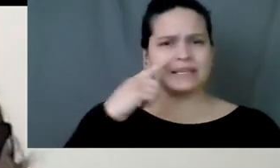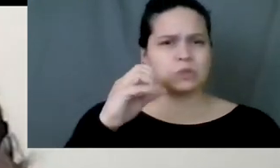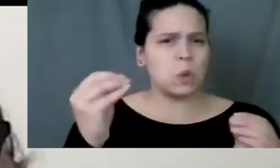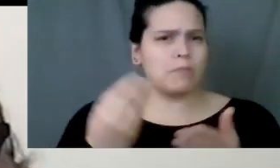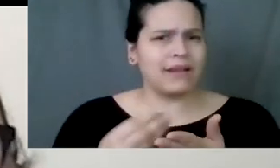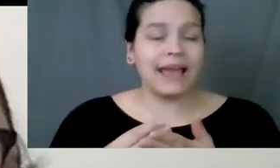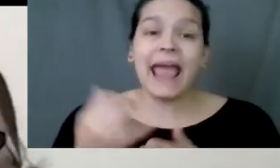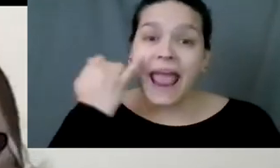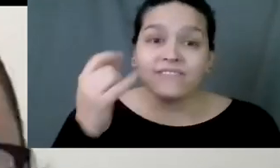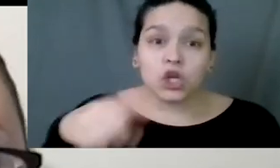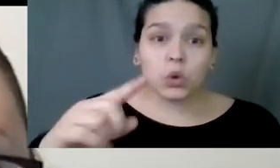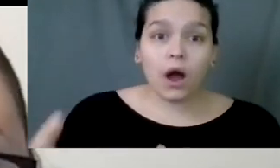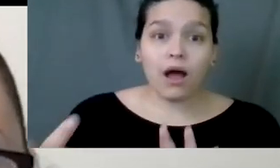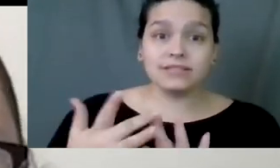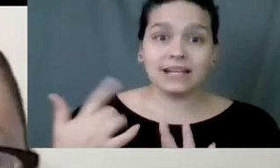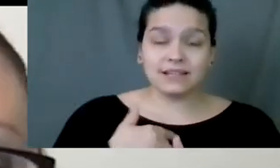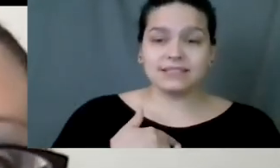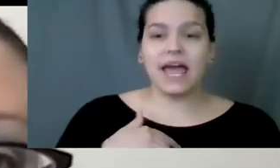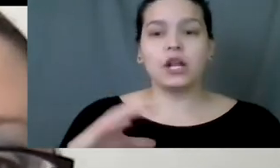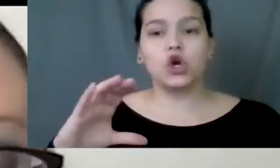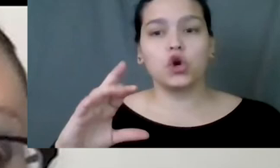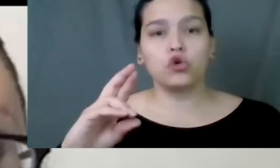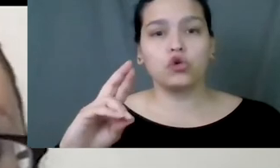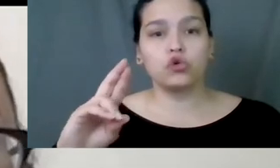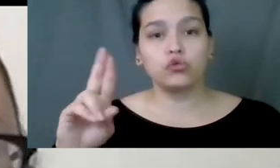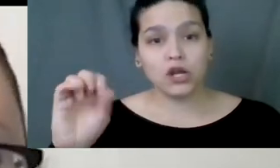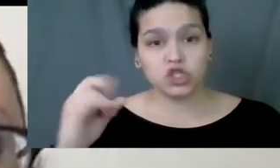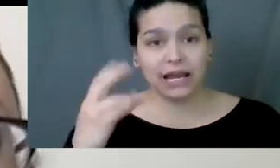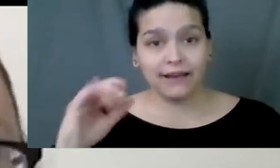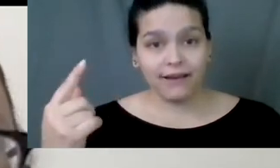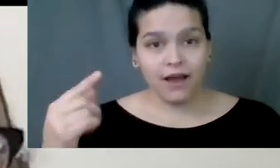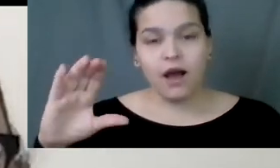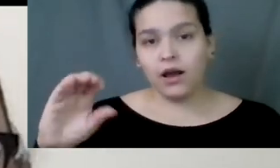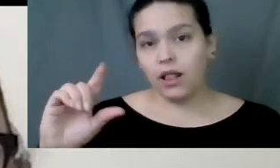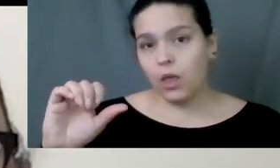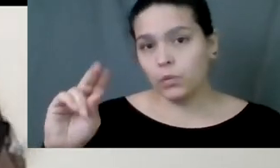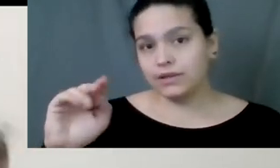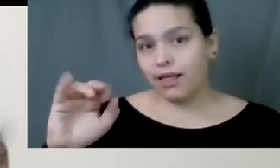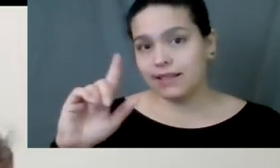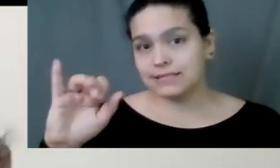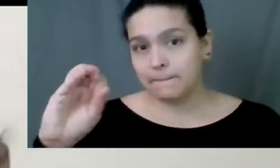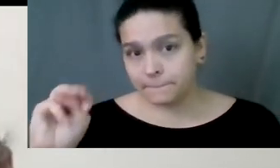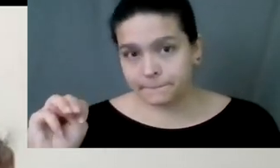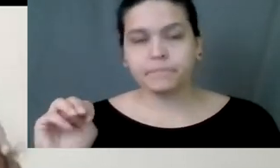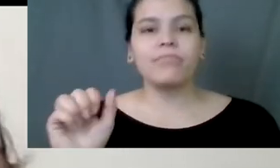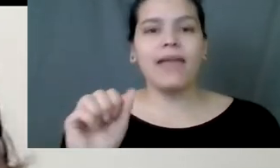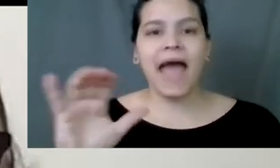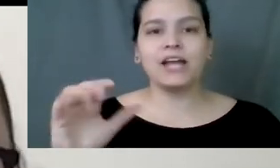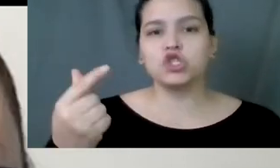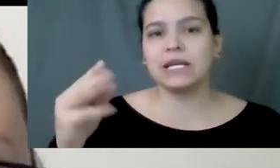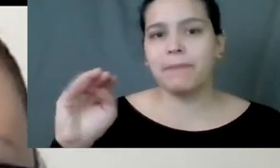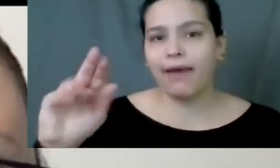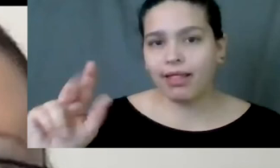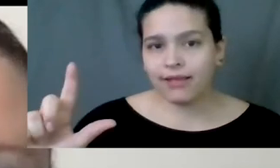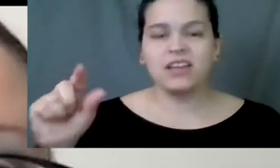So if you contact us at crushingcolonialism, excuse me, crushingcolonialism at gmail.com, we